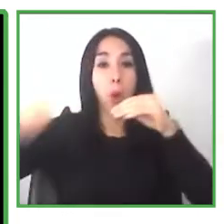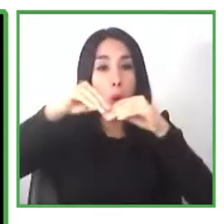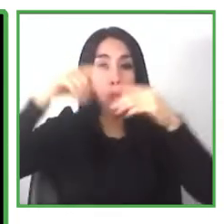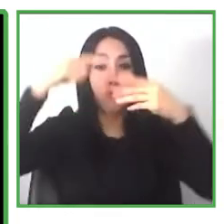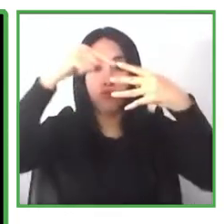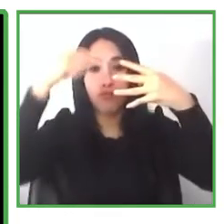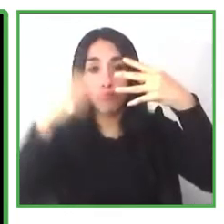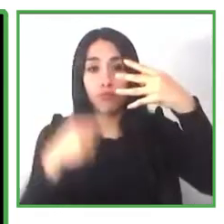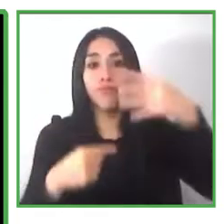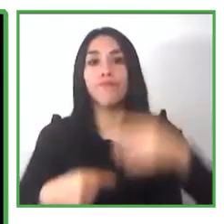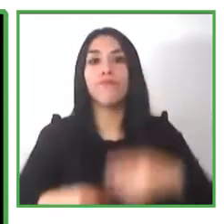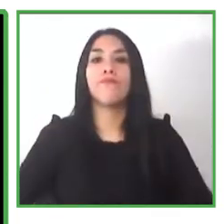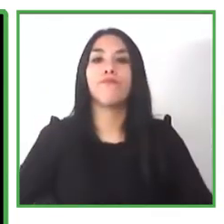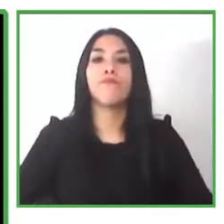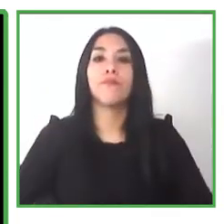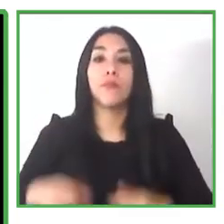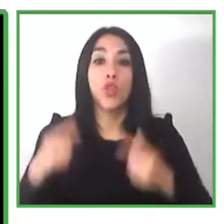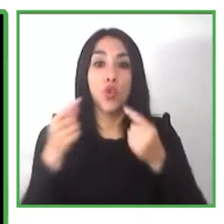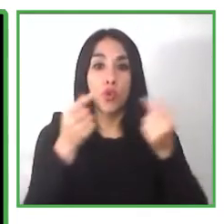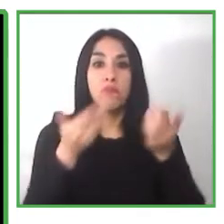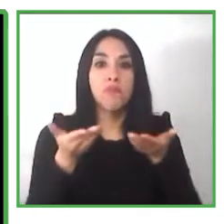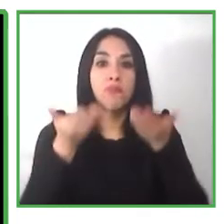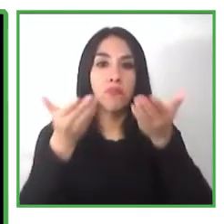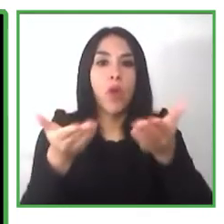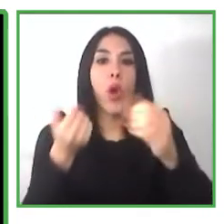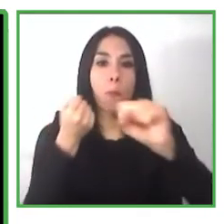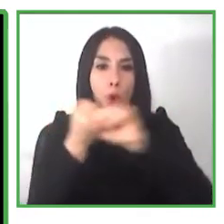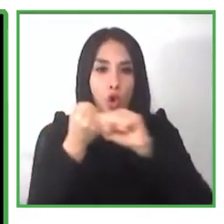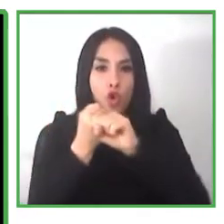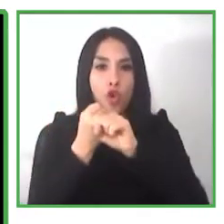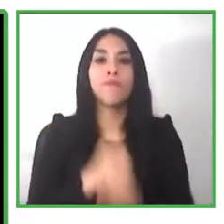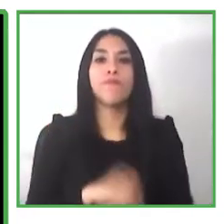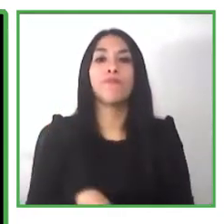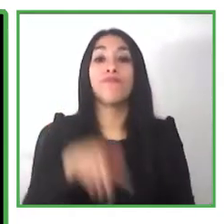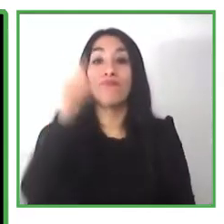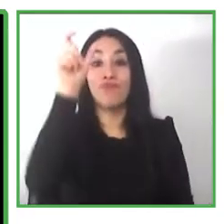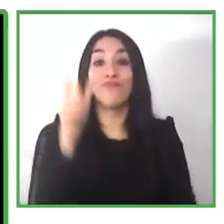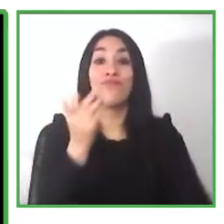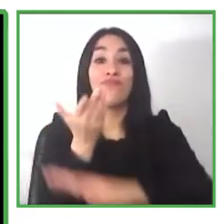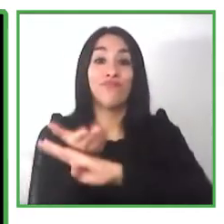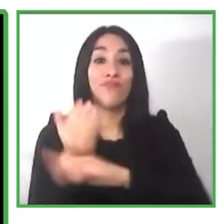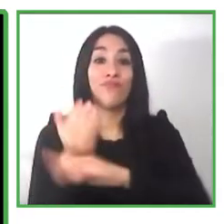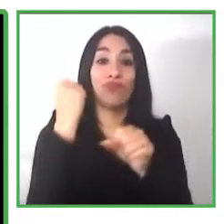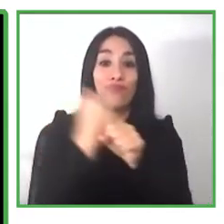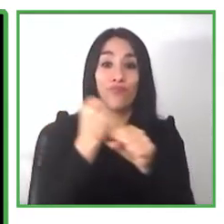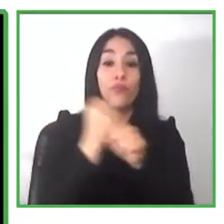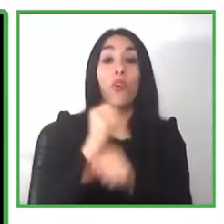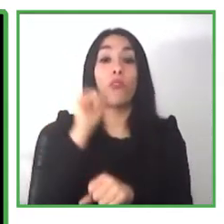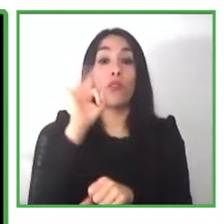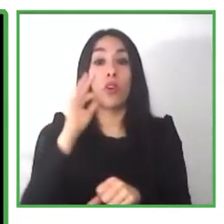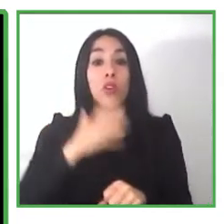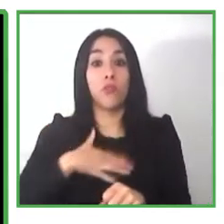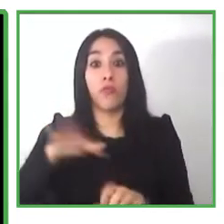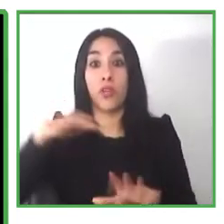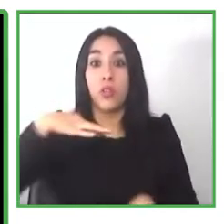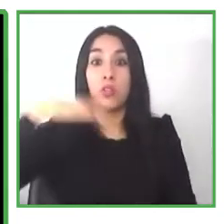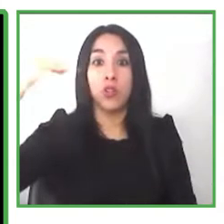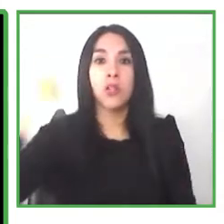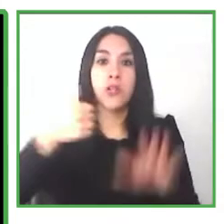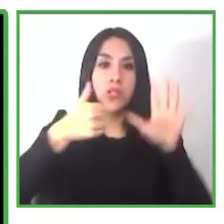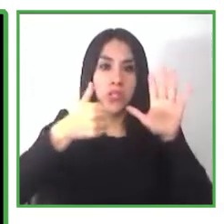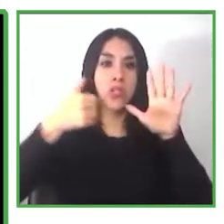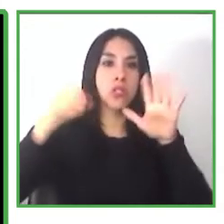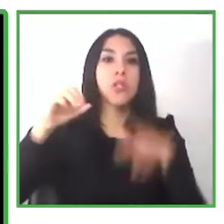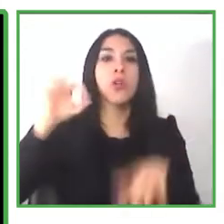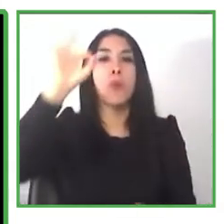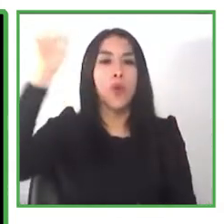slide please in ireland 600 000 people have disabilities that is 13 of the